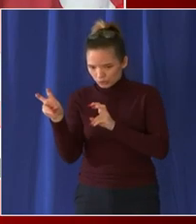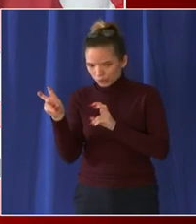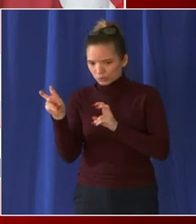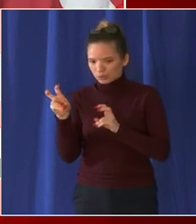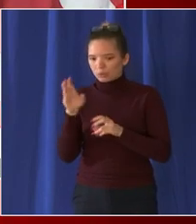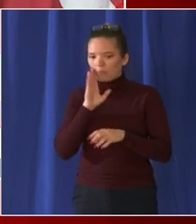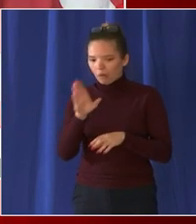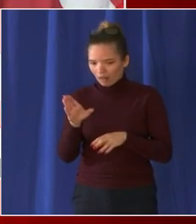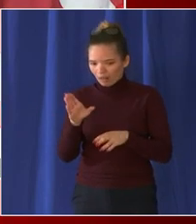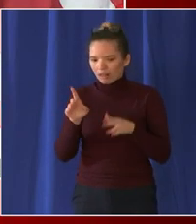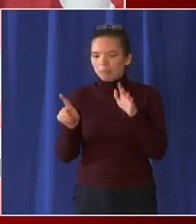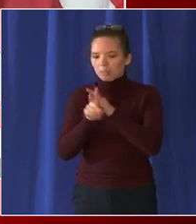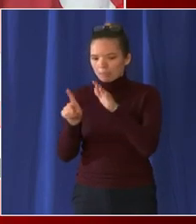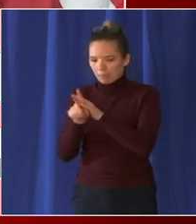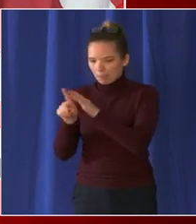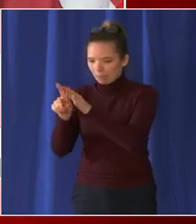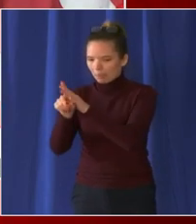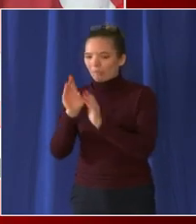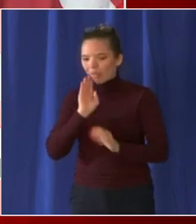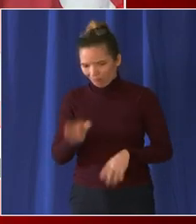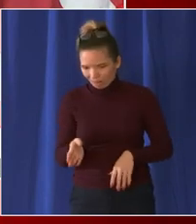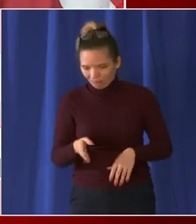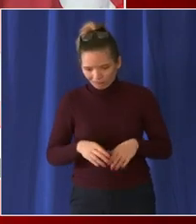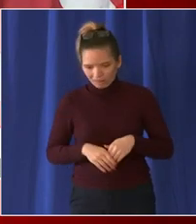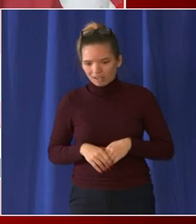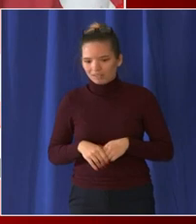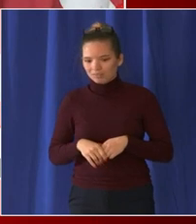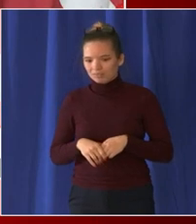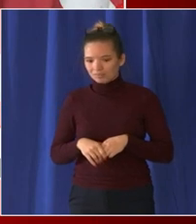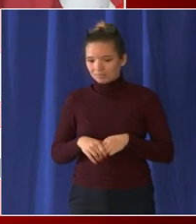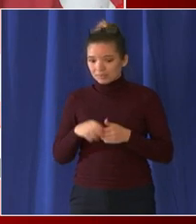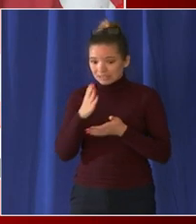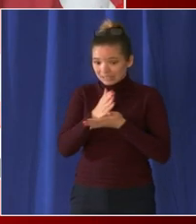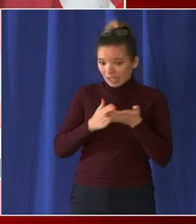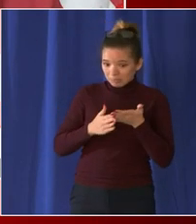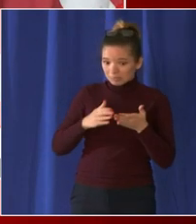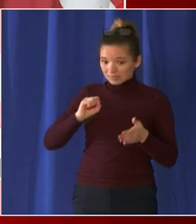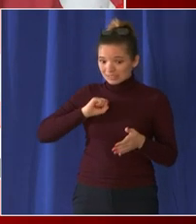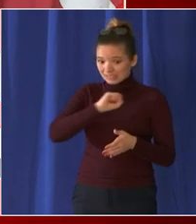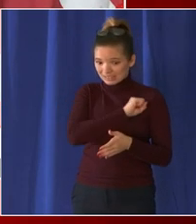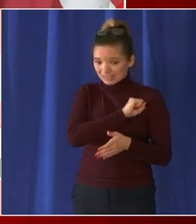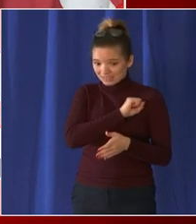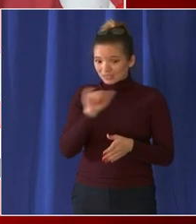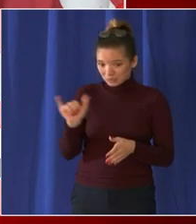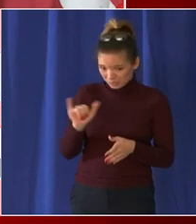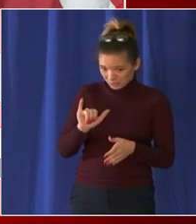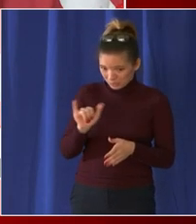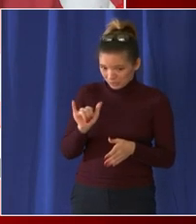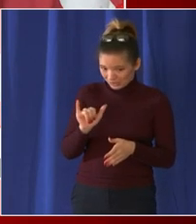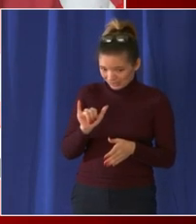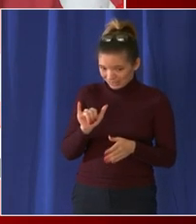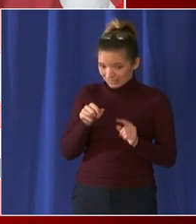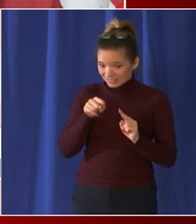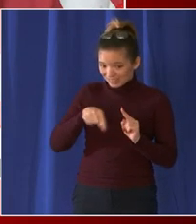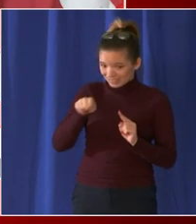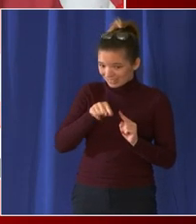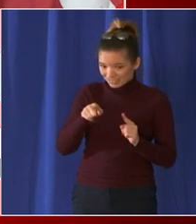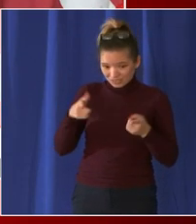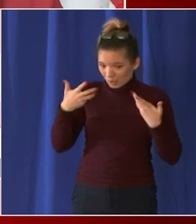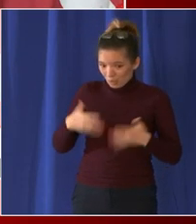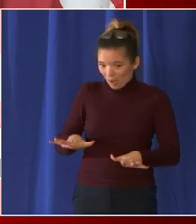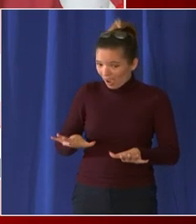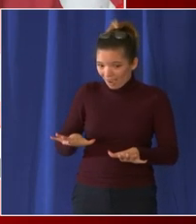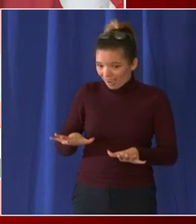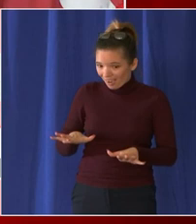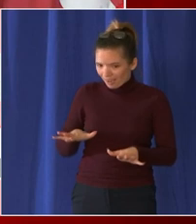members who won't do the same things in their own jurisdictions try to do that try to do to us also